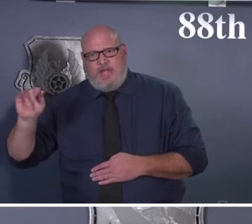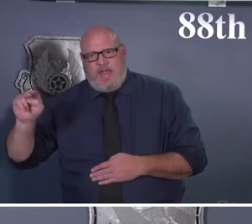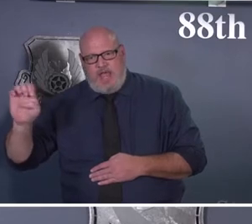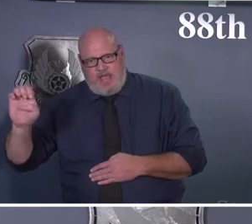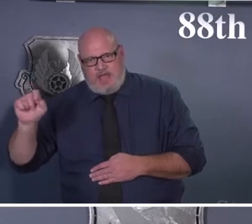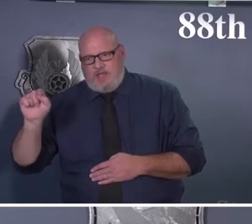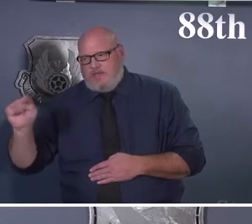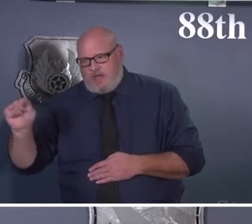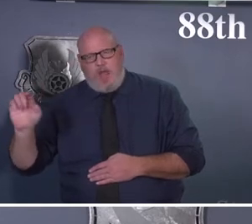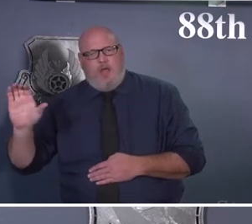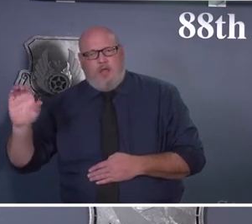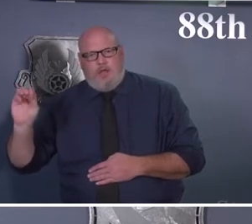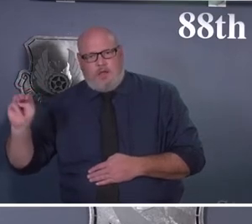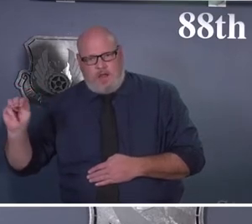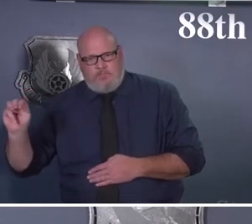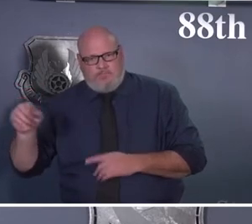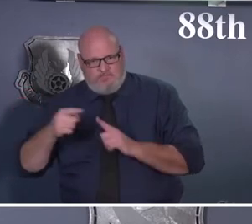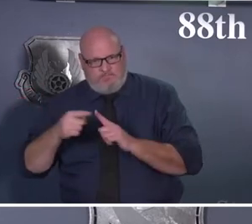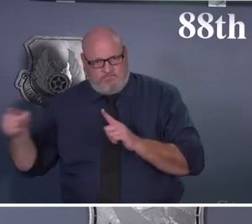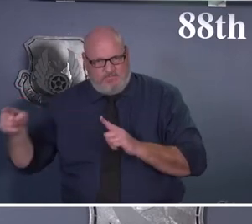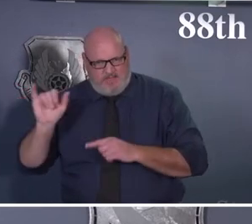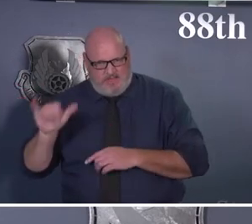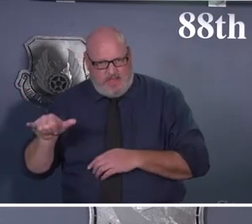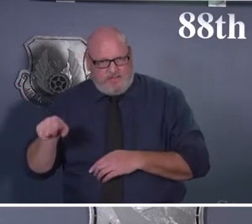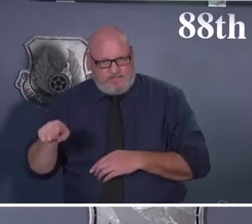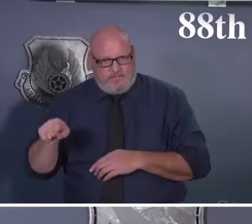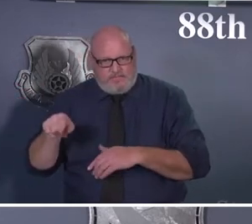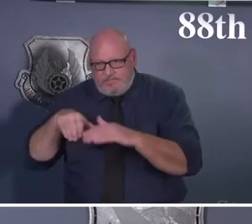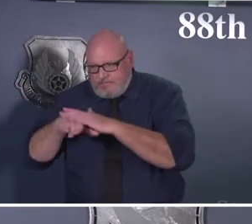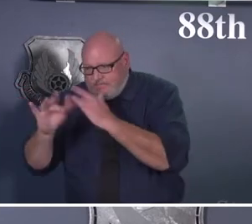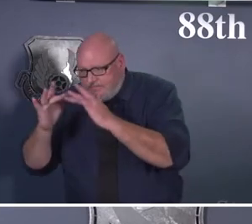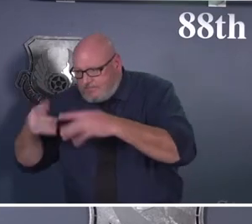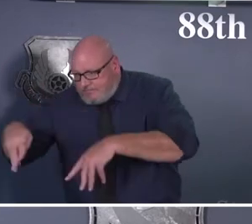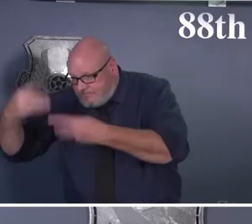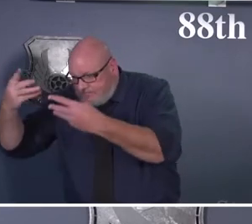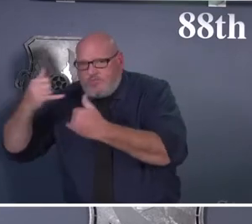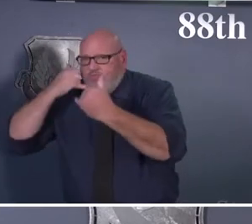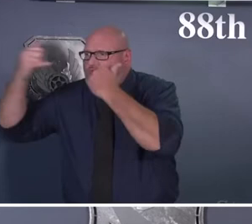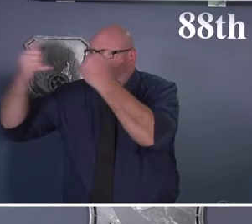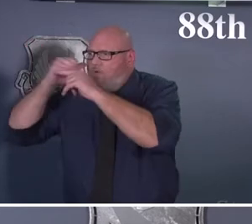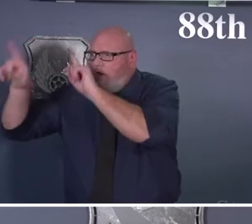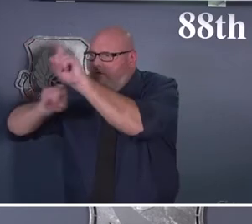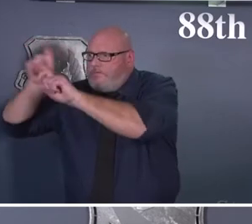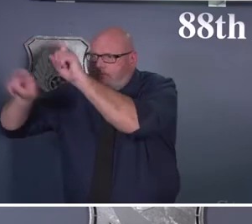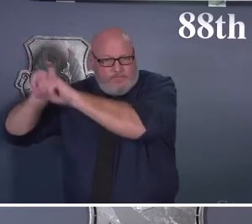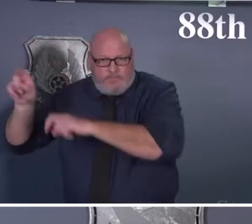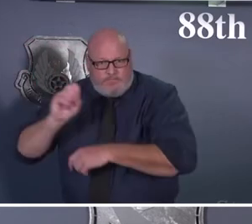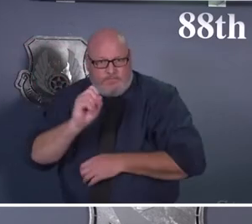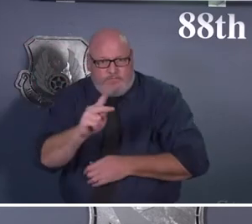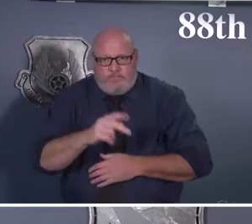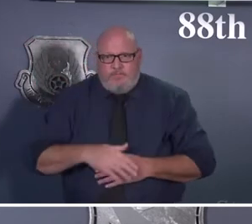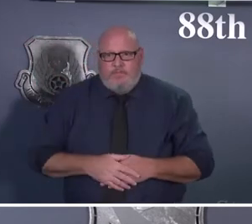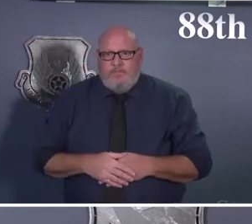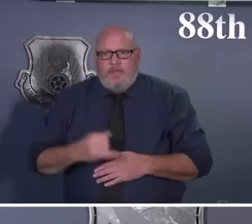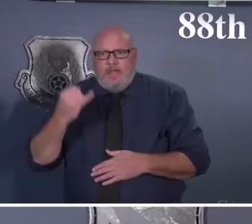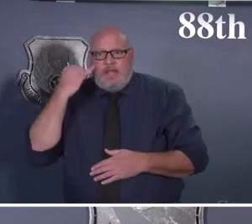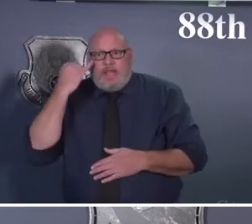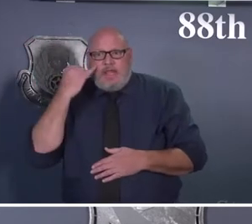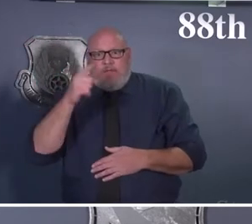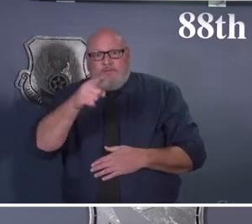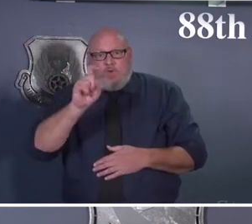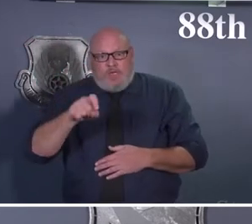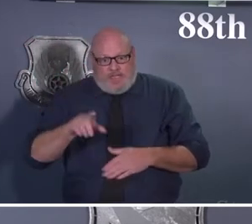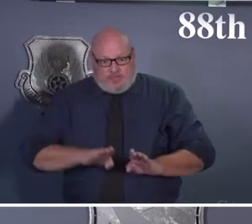those receiving pediatric doses, you should call 257-SHOT to schedule your appointment. But for non